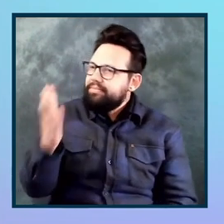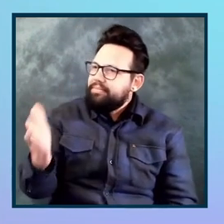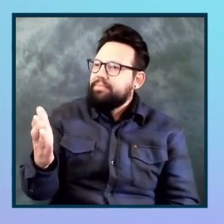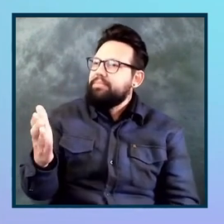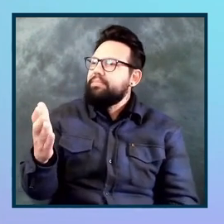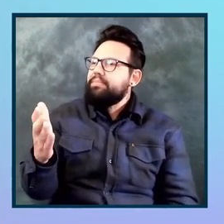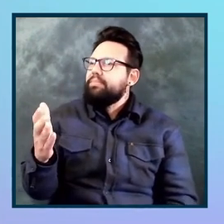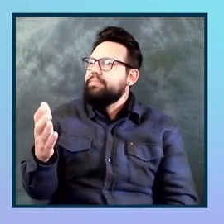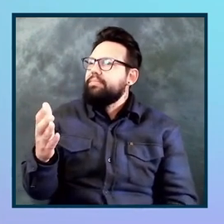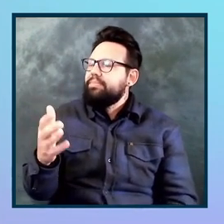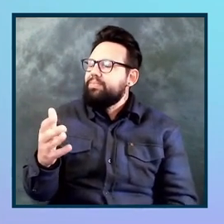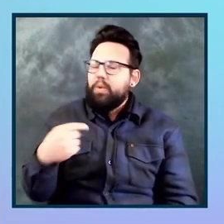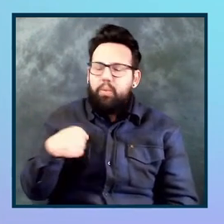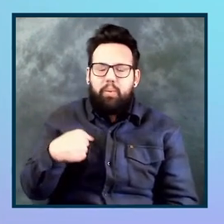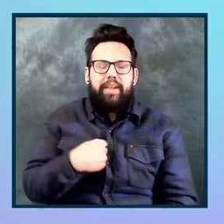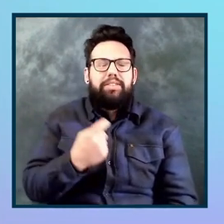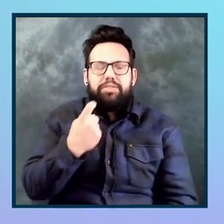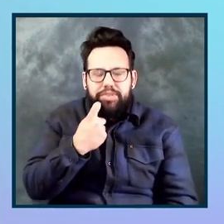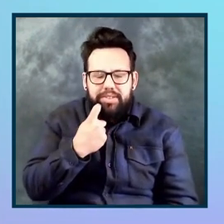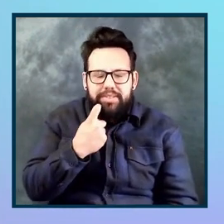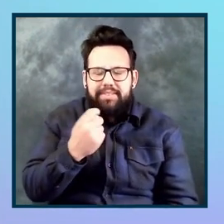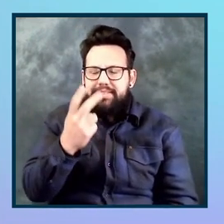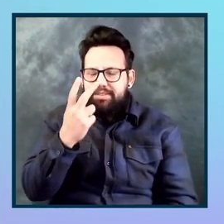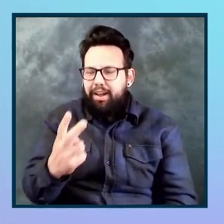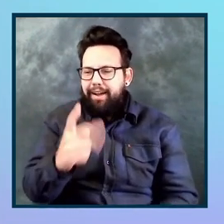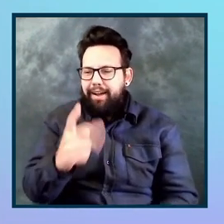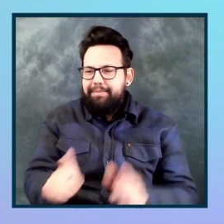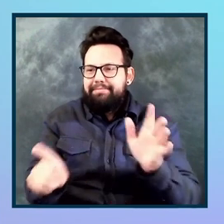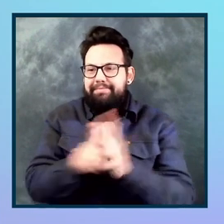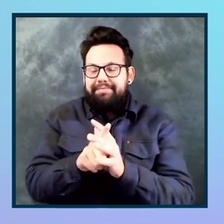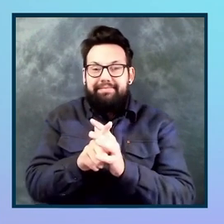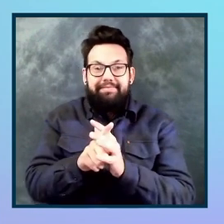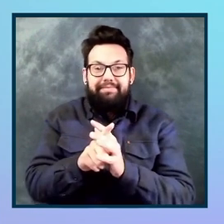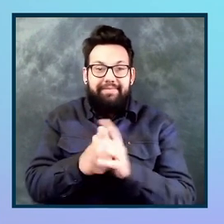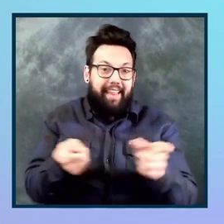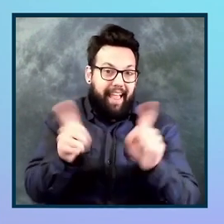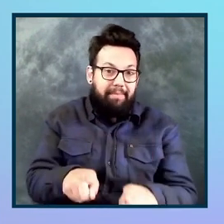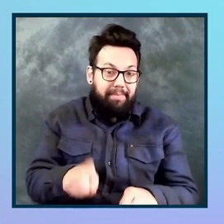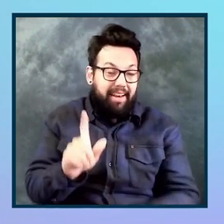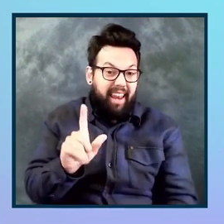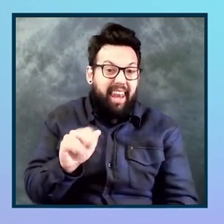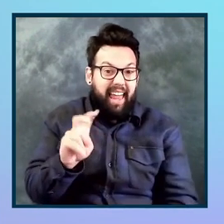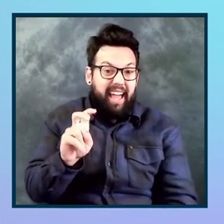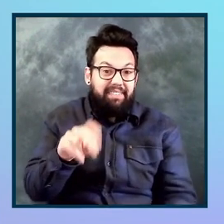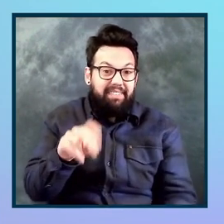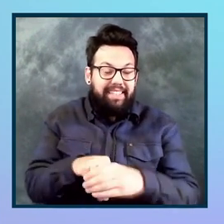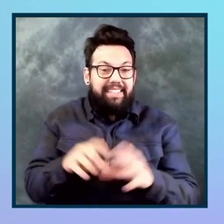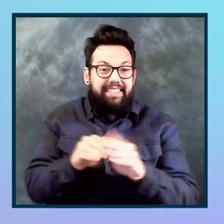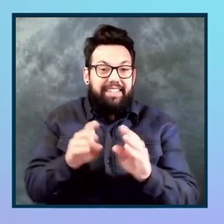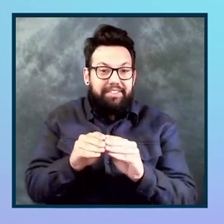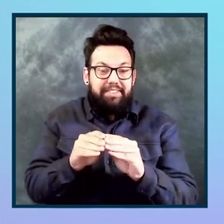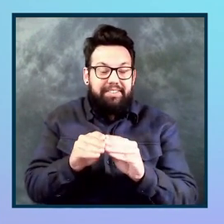uh, saw happening in a session live by Steve Salson that you will see. Uh, it